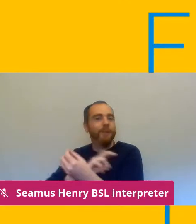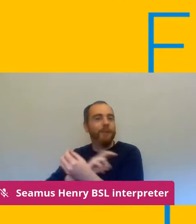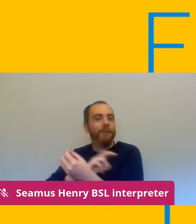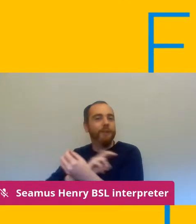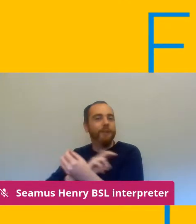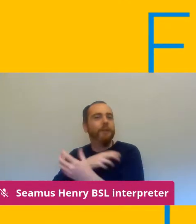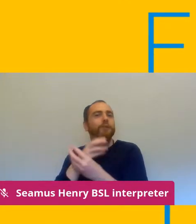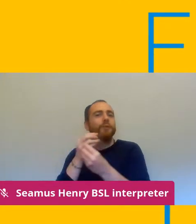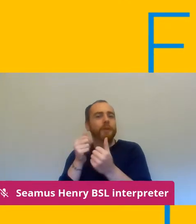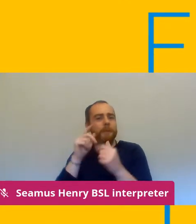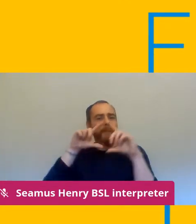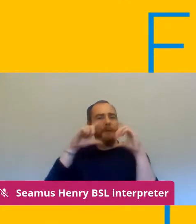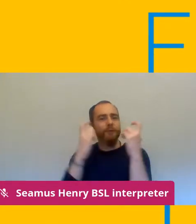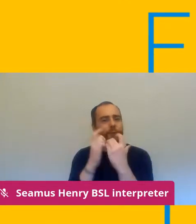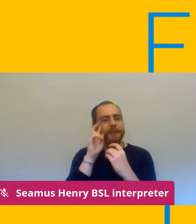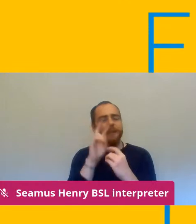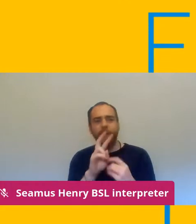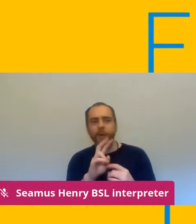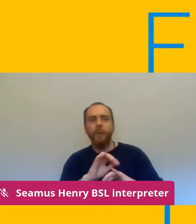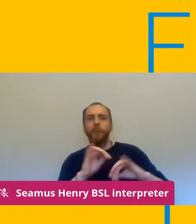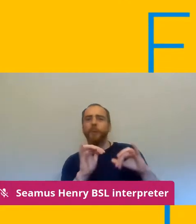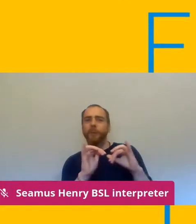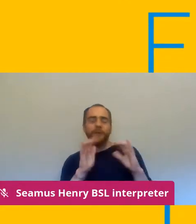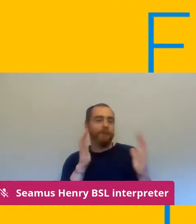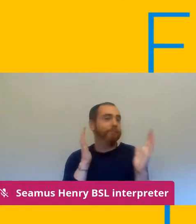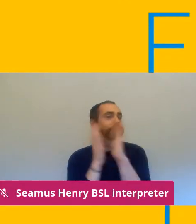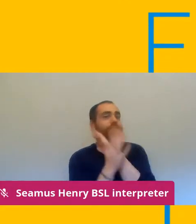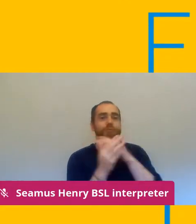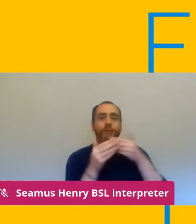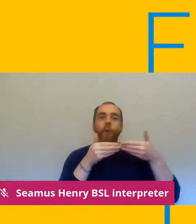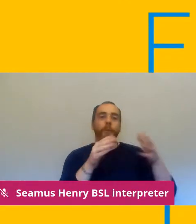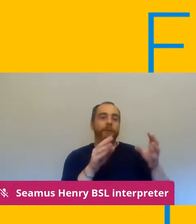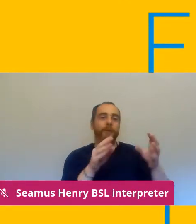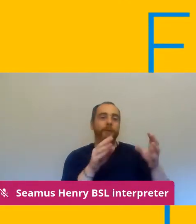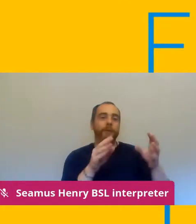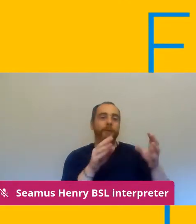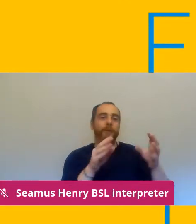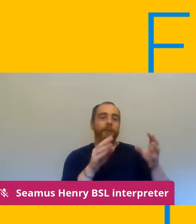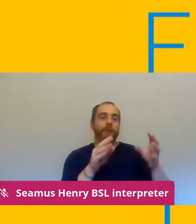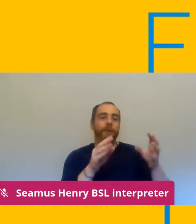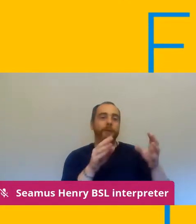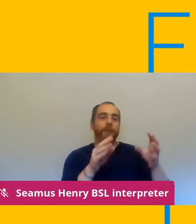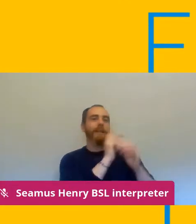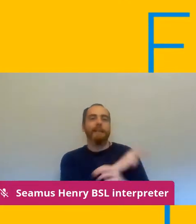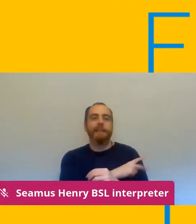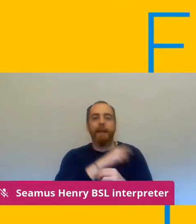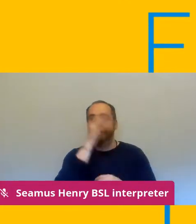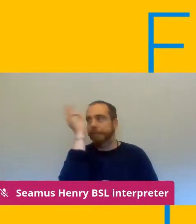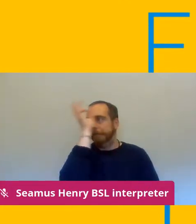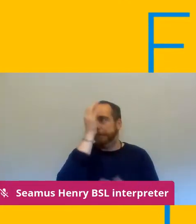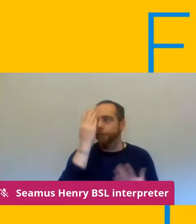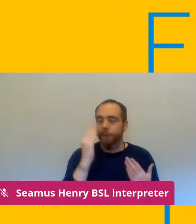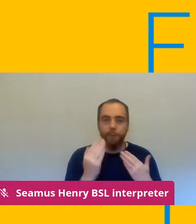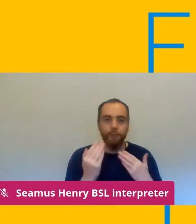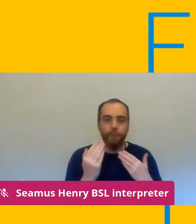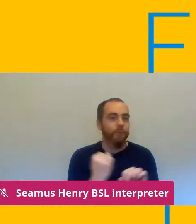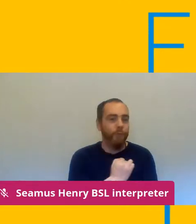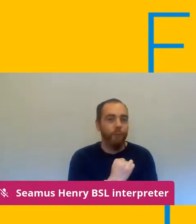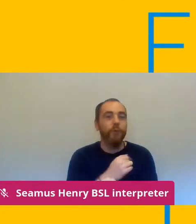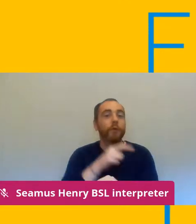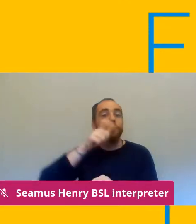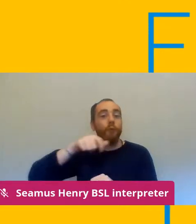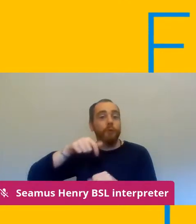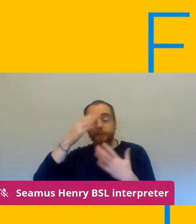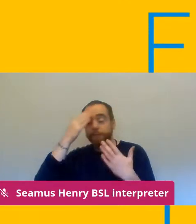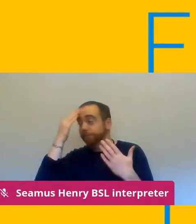reopening and return to the workplace for staff followed by students during the enrollment period as it stands now we think that what